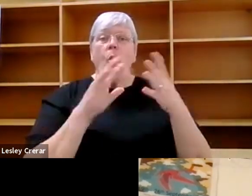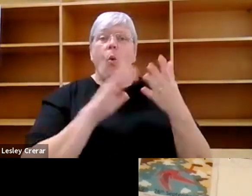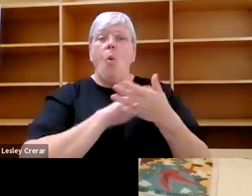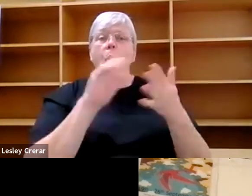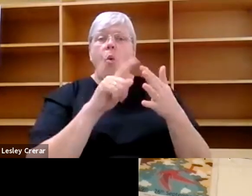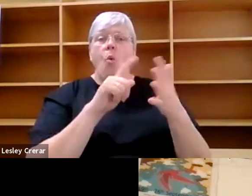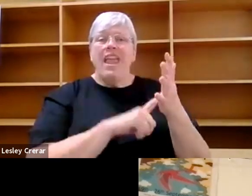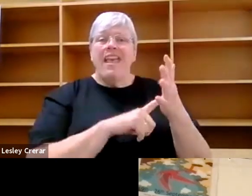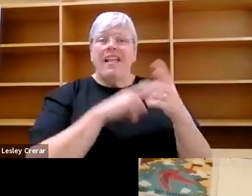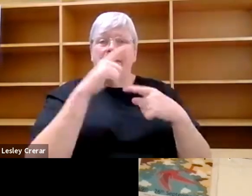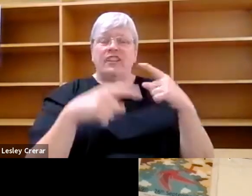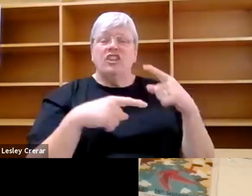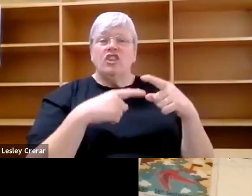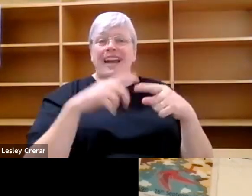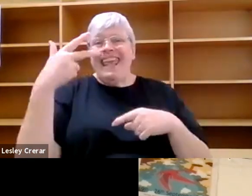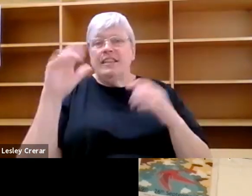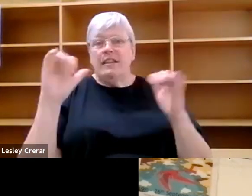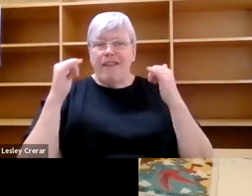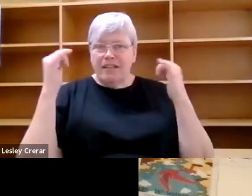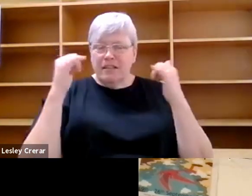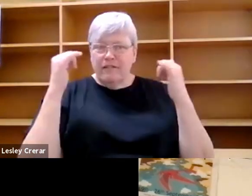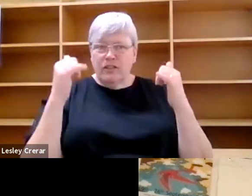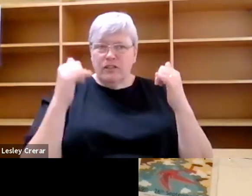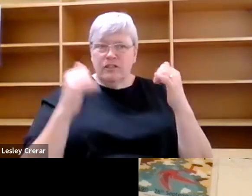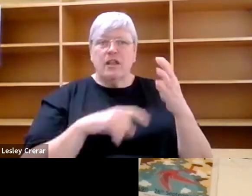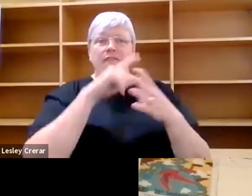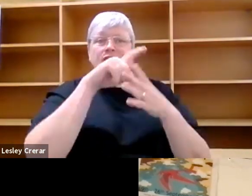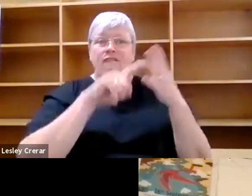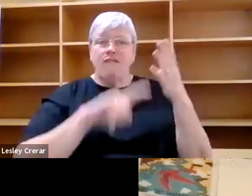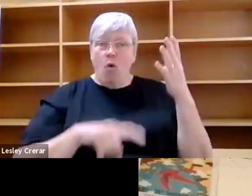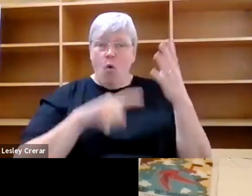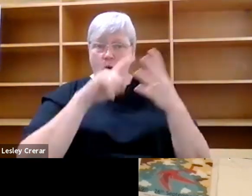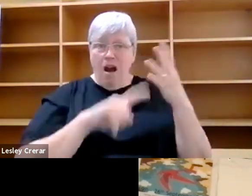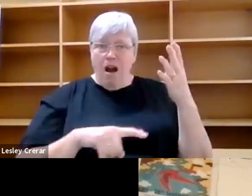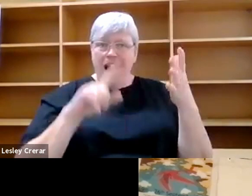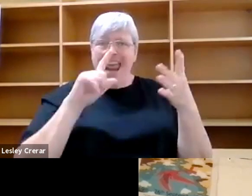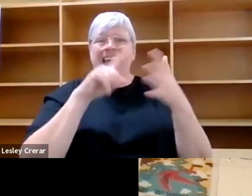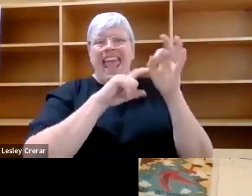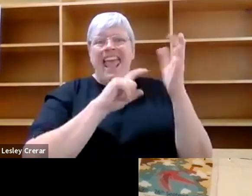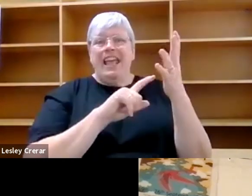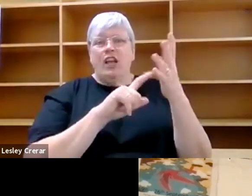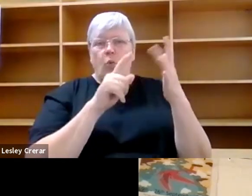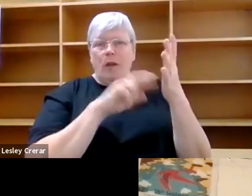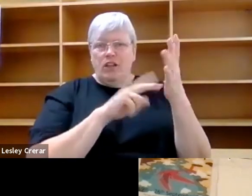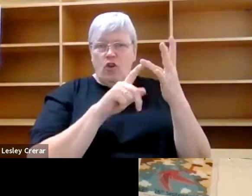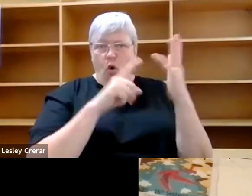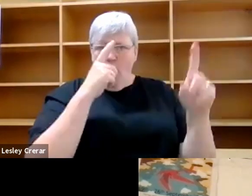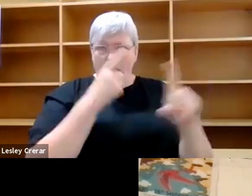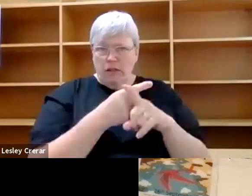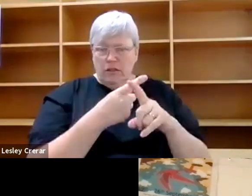is eight festivals. Four of those are equinoxes or solstices and